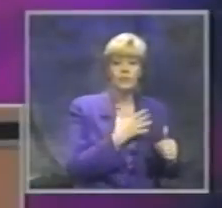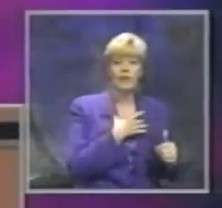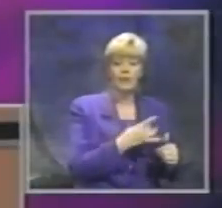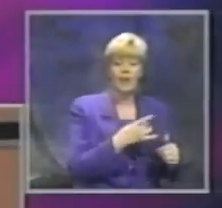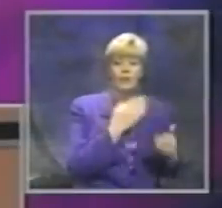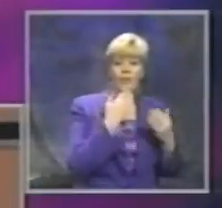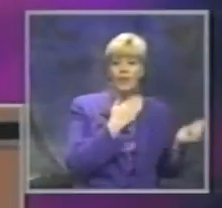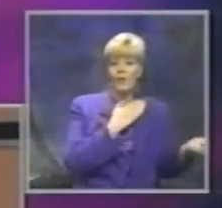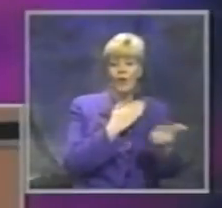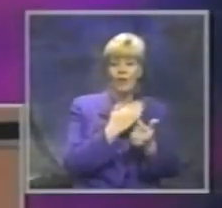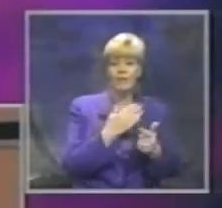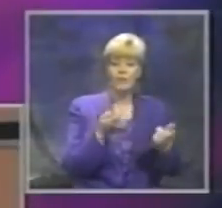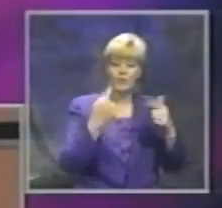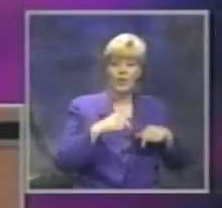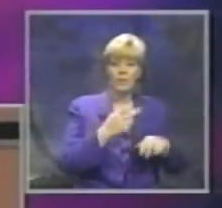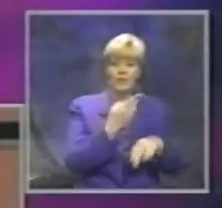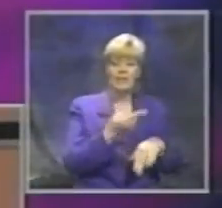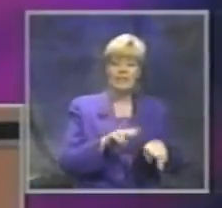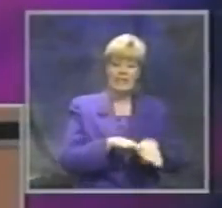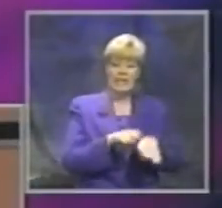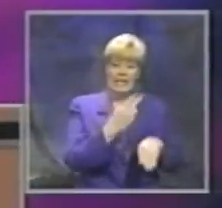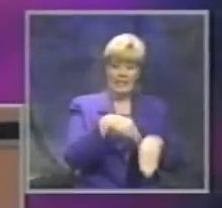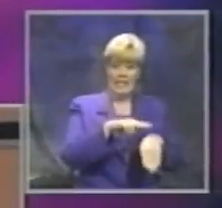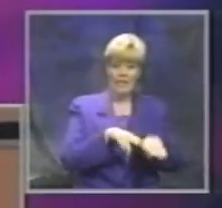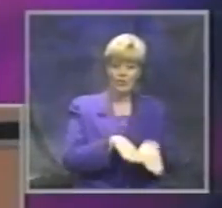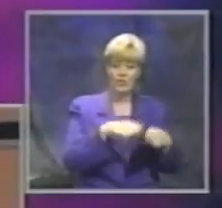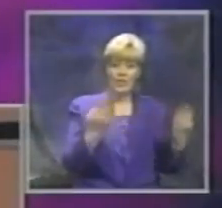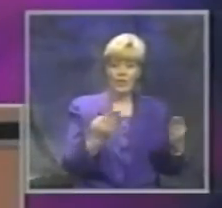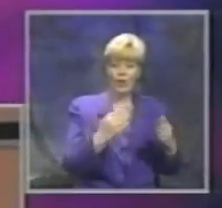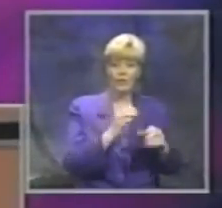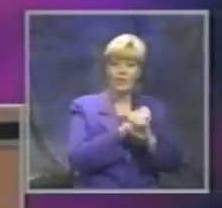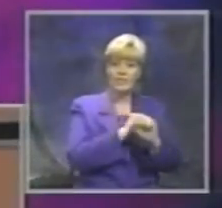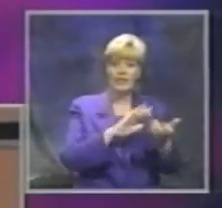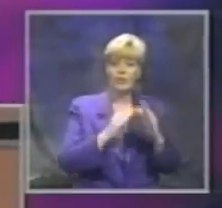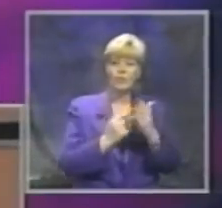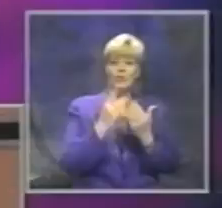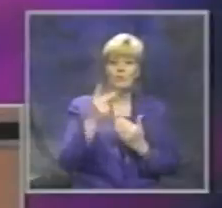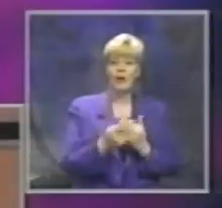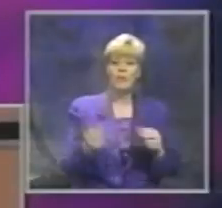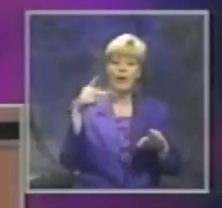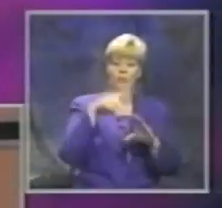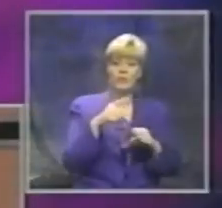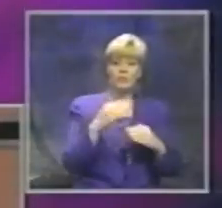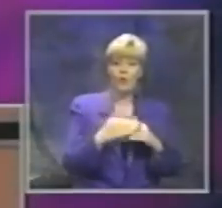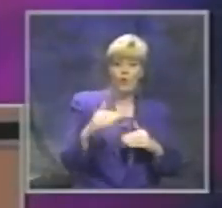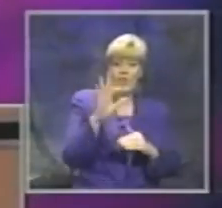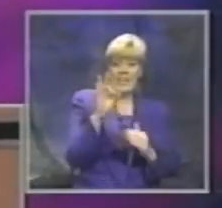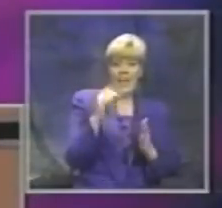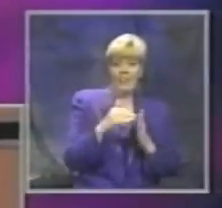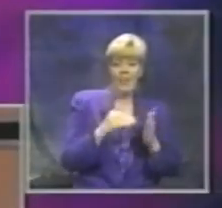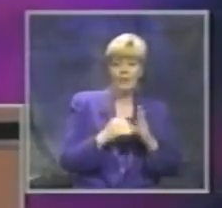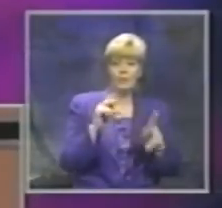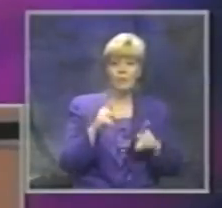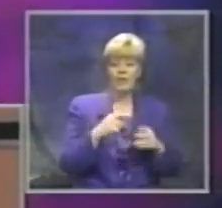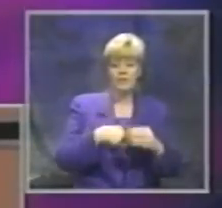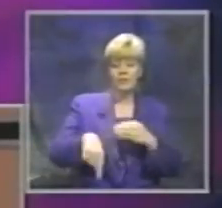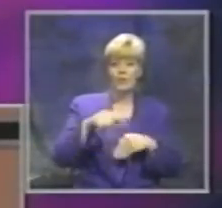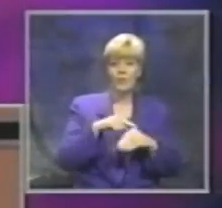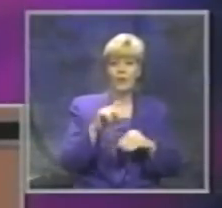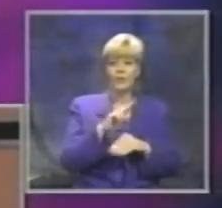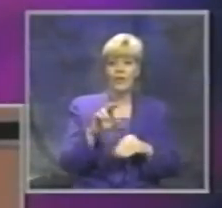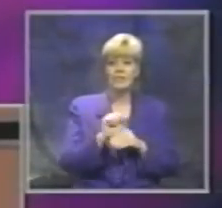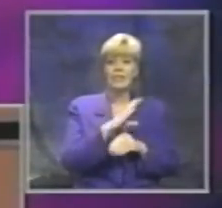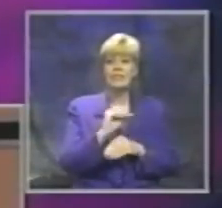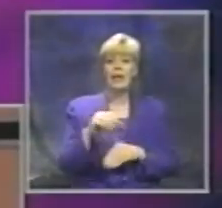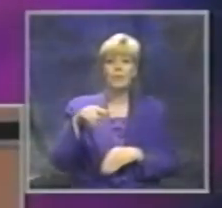thank all of you for attending this national kickoff of the Safe Communities program. We have participants at over 9,000 sites around the United States and